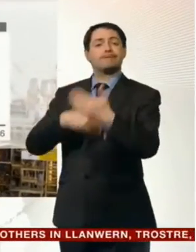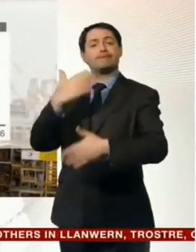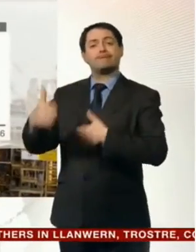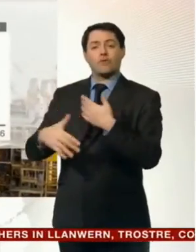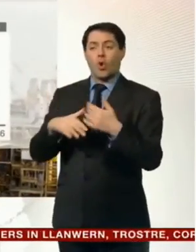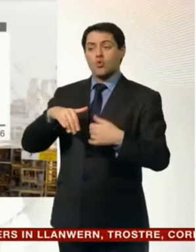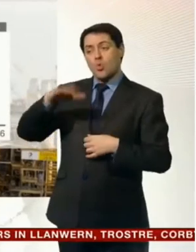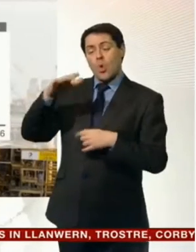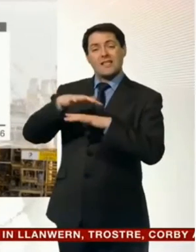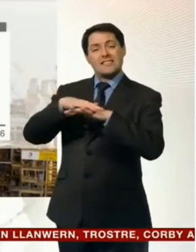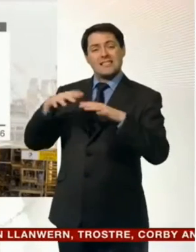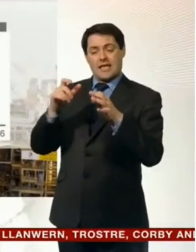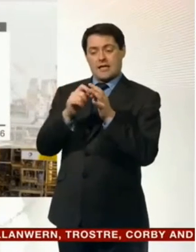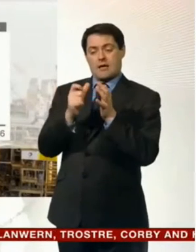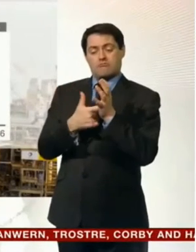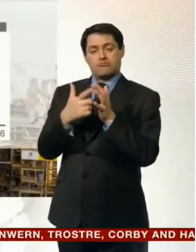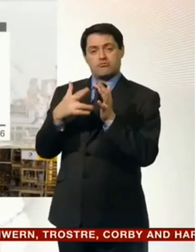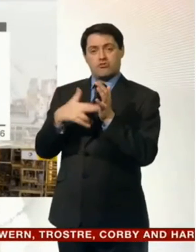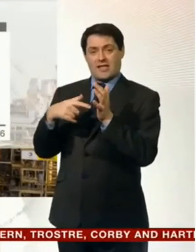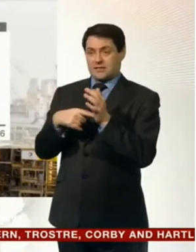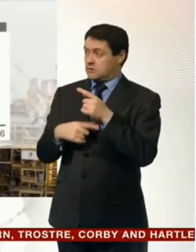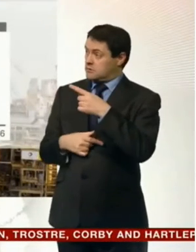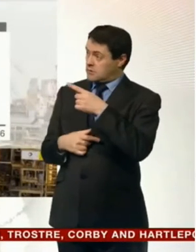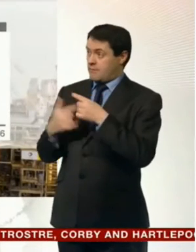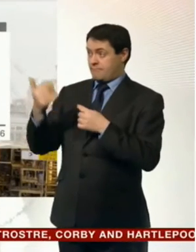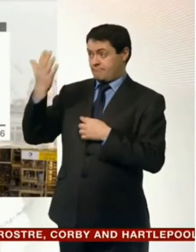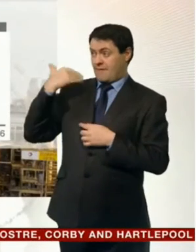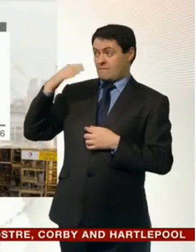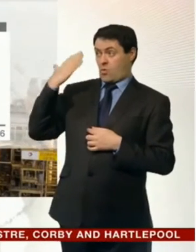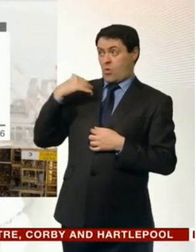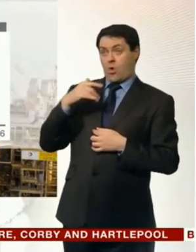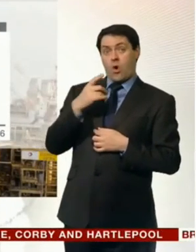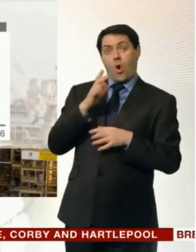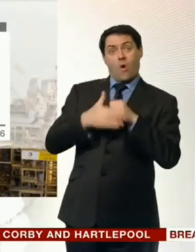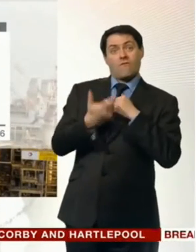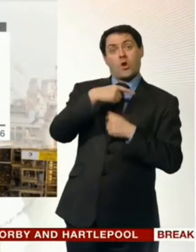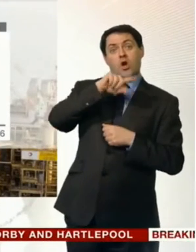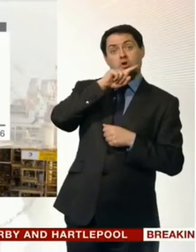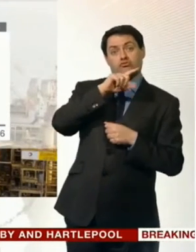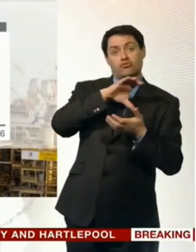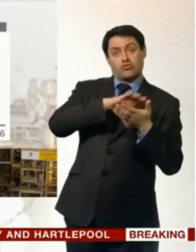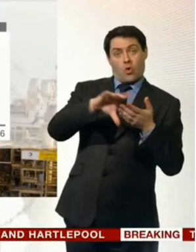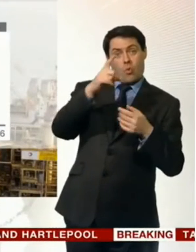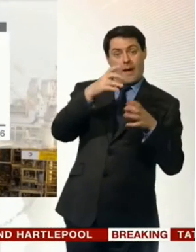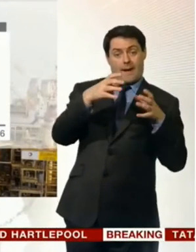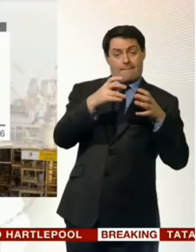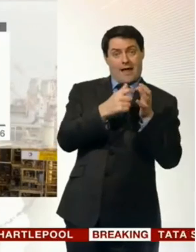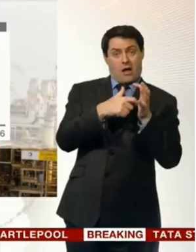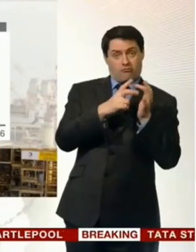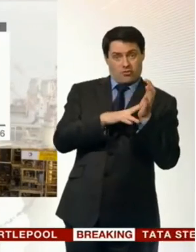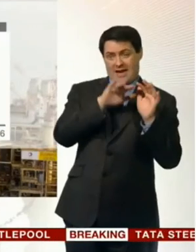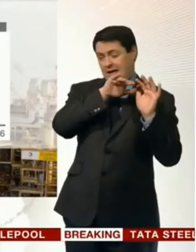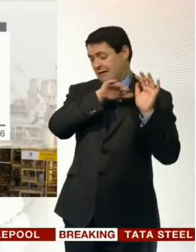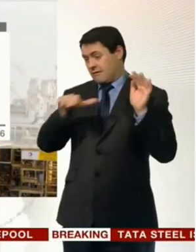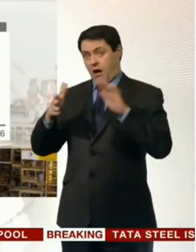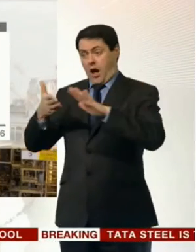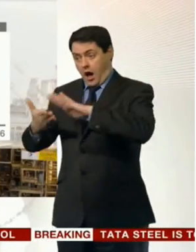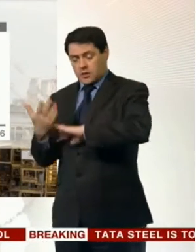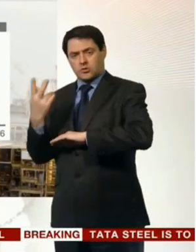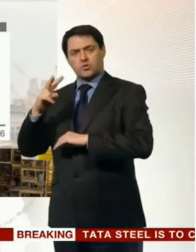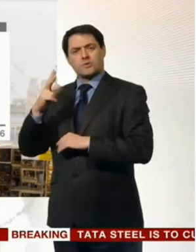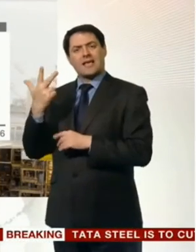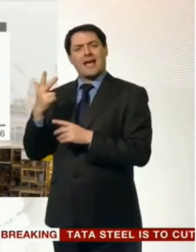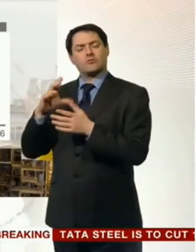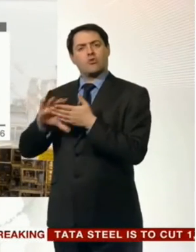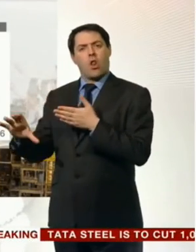Brent crude has already slid from well over $100 a barrel dipping below $28 today as experts try to